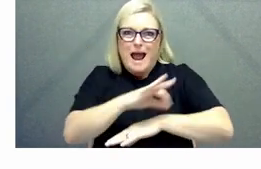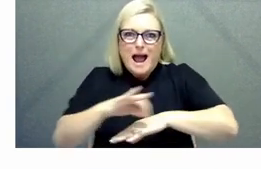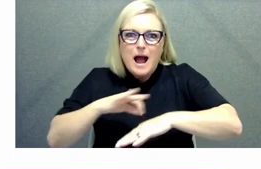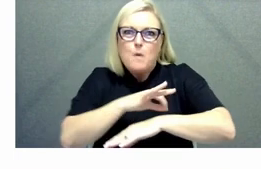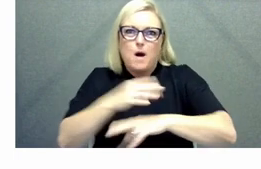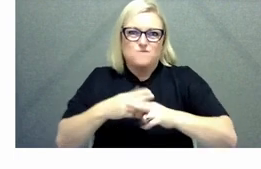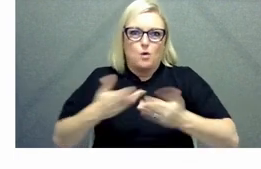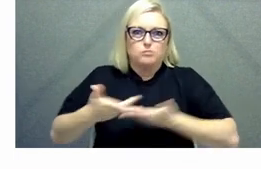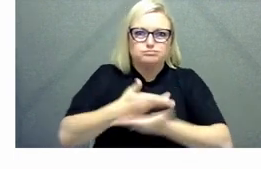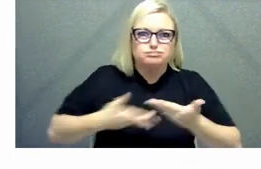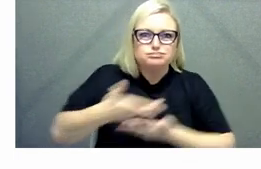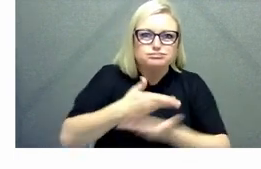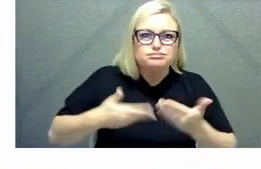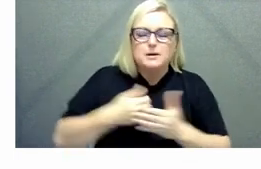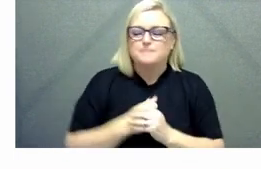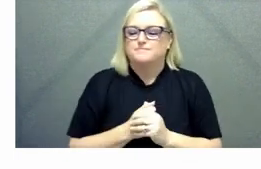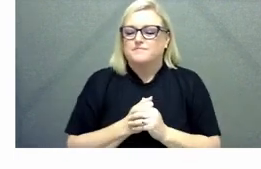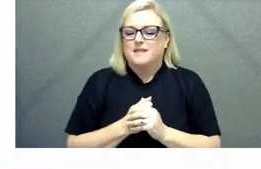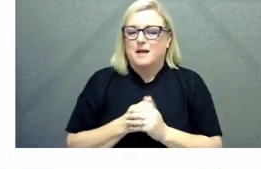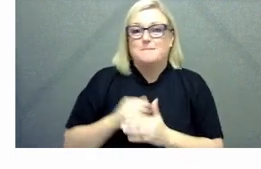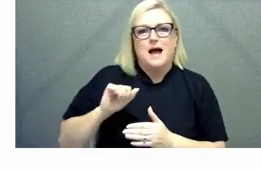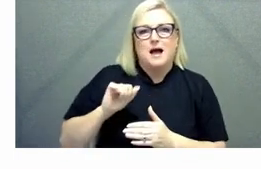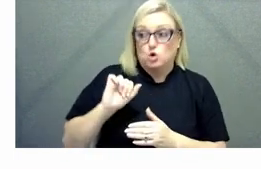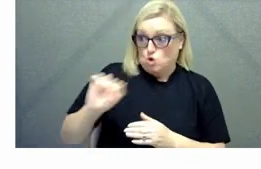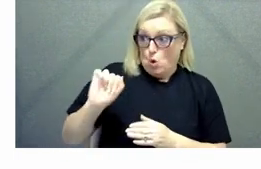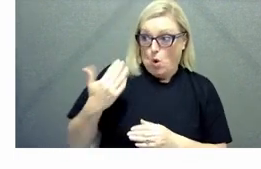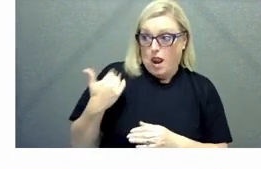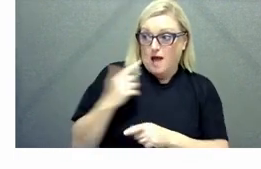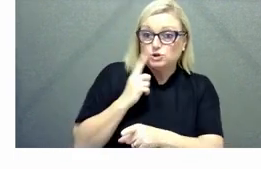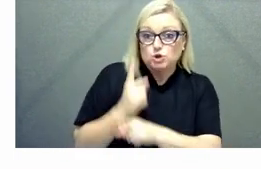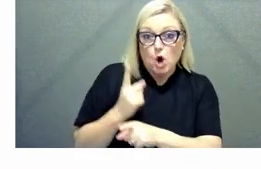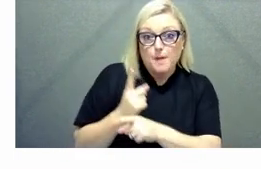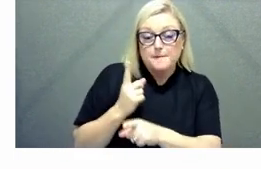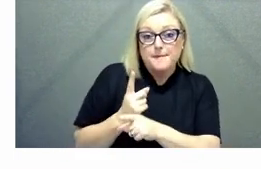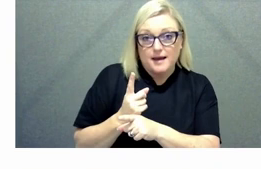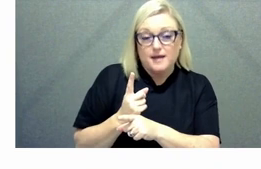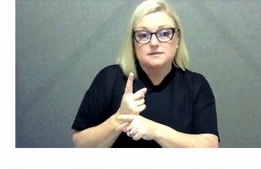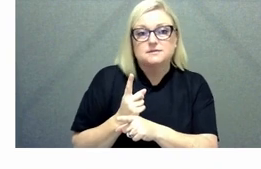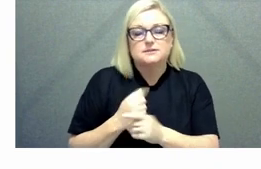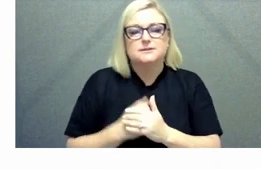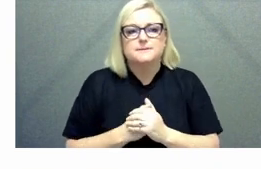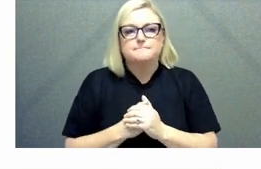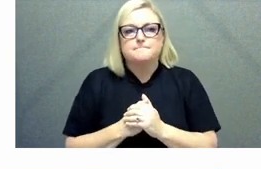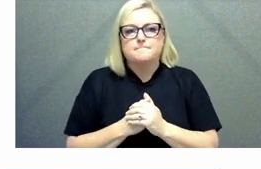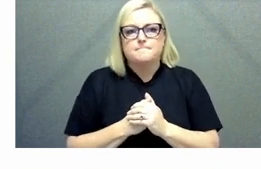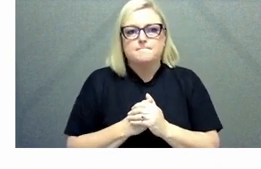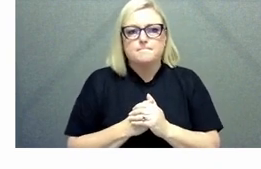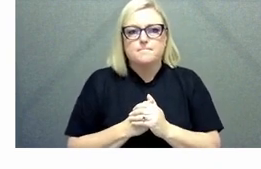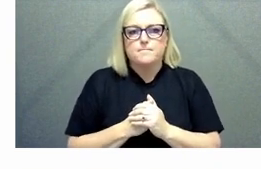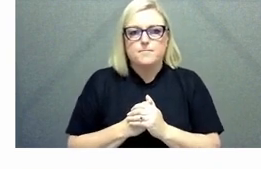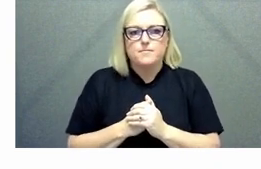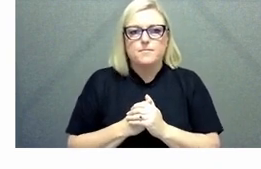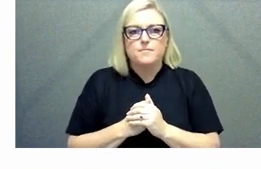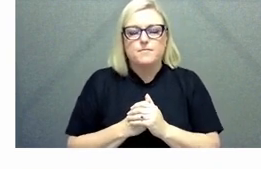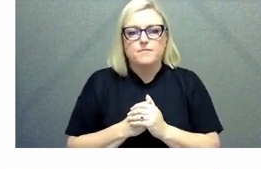off your last remark uh I think it it's really worth thinking about these things uh in